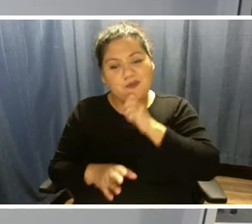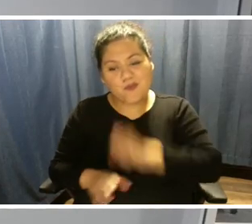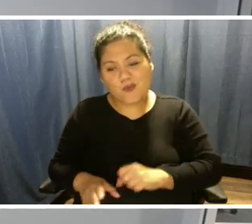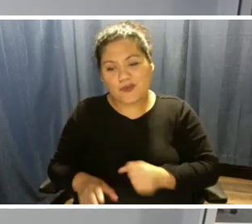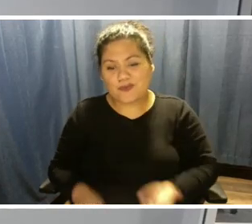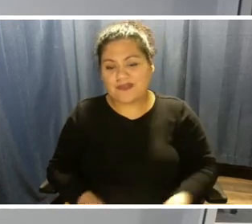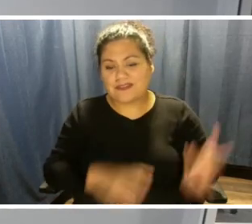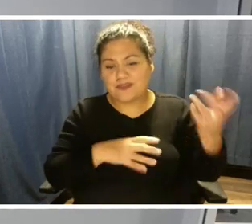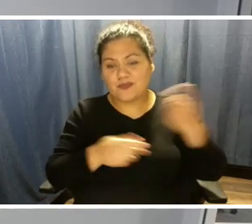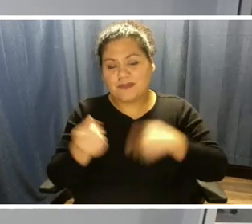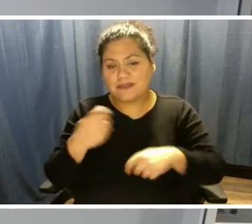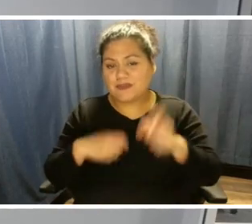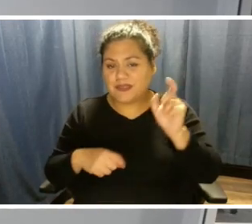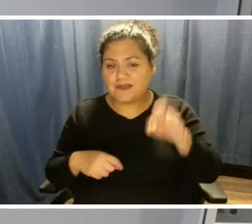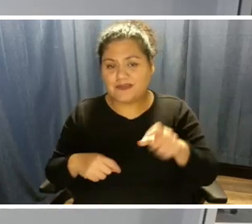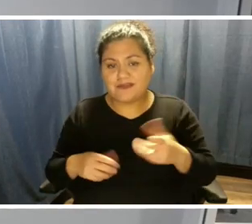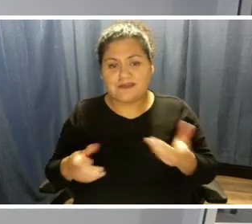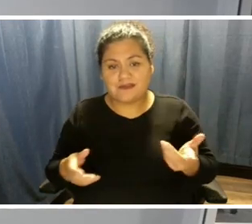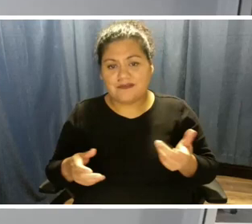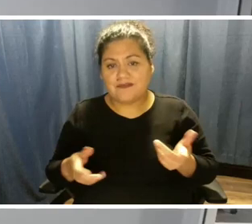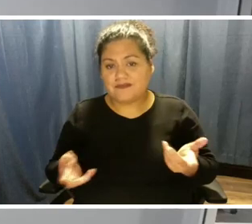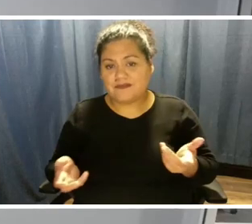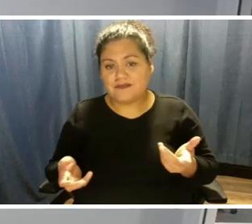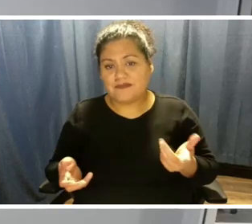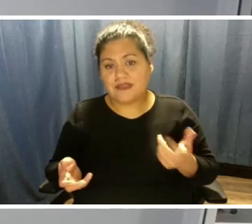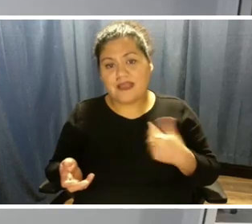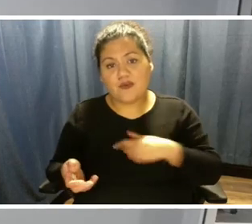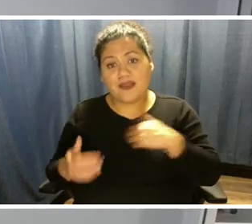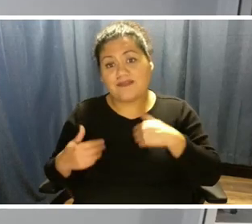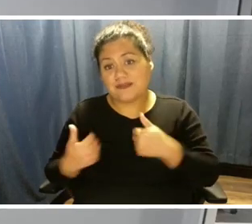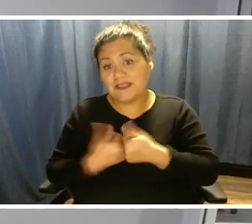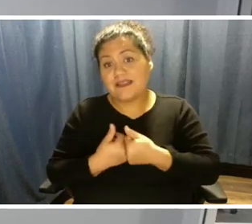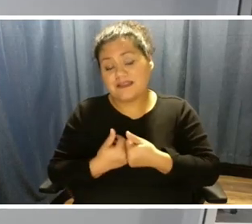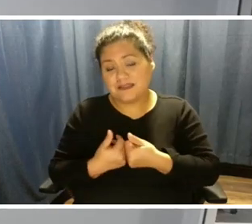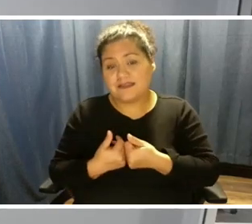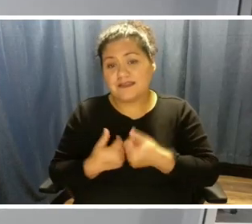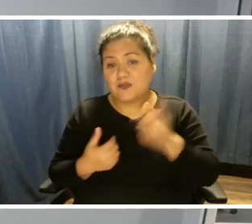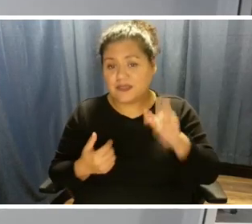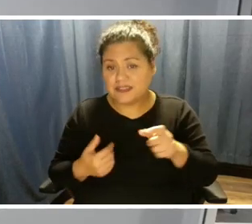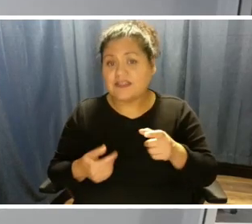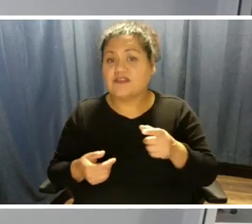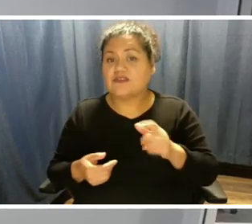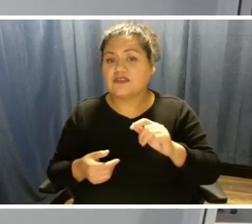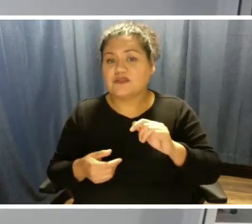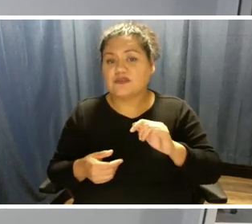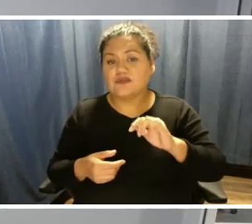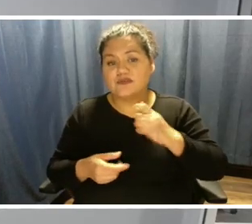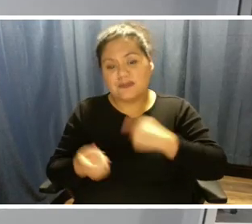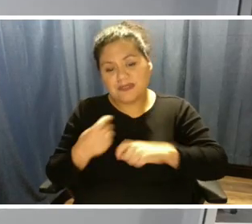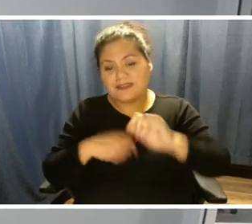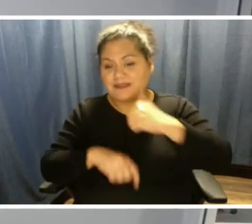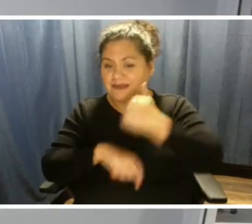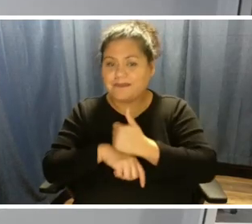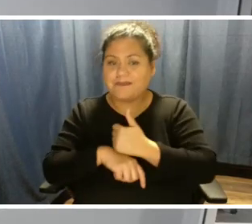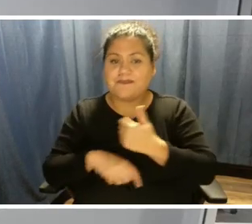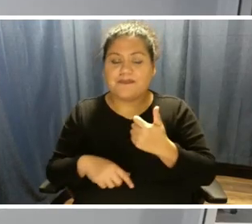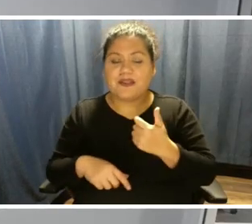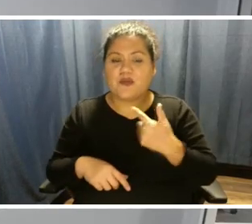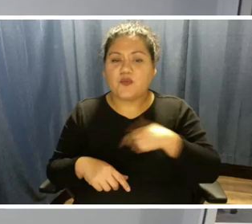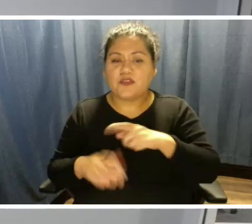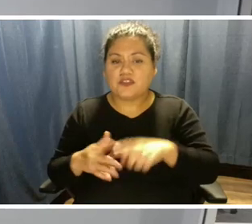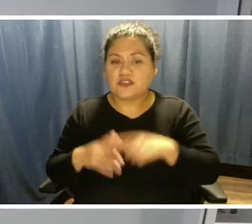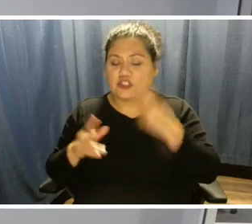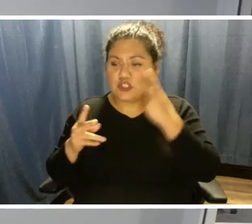generation, we have some challenges. We've got to get it in place. We're starting to look at the same